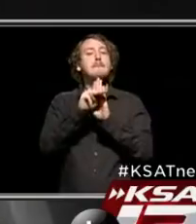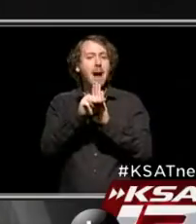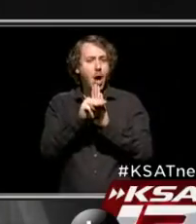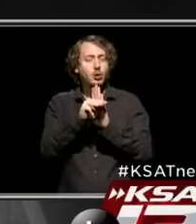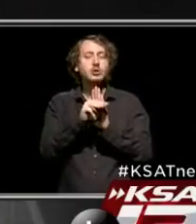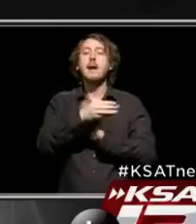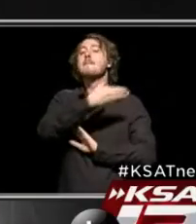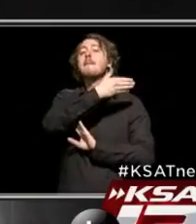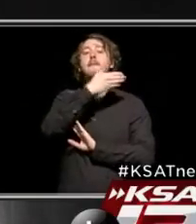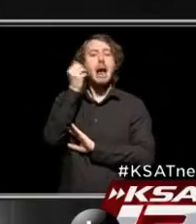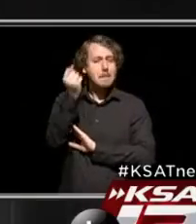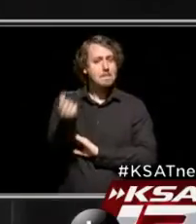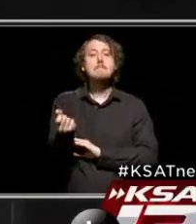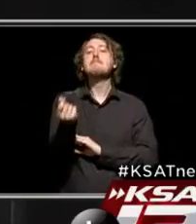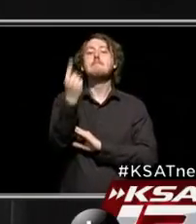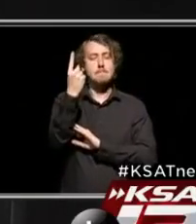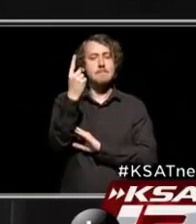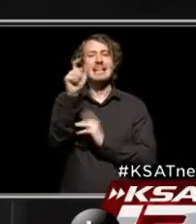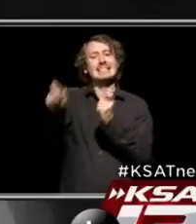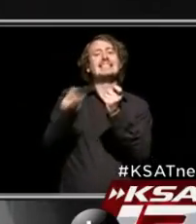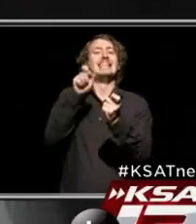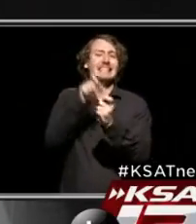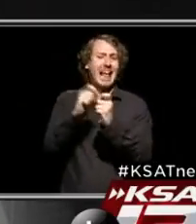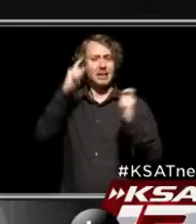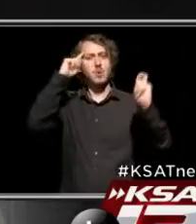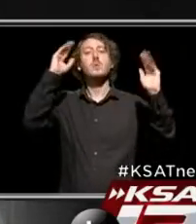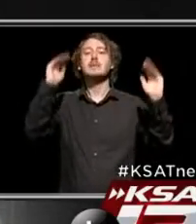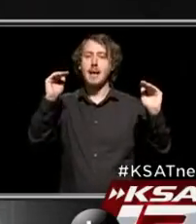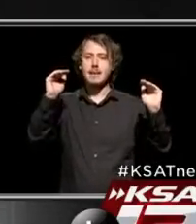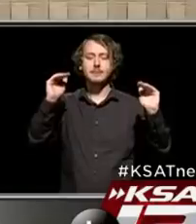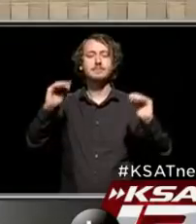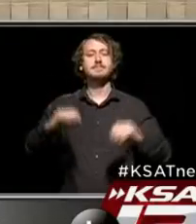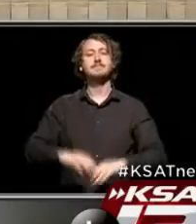better understand what to expect.